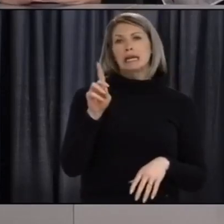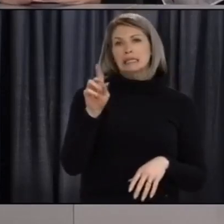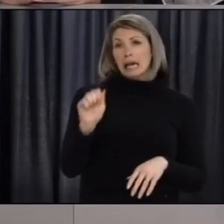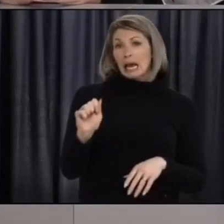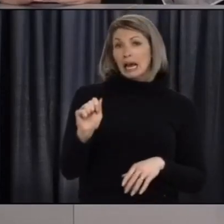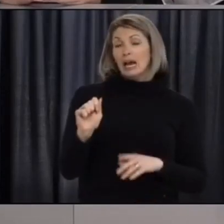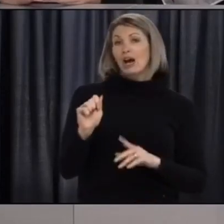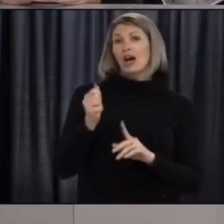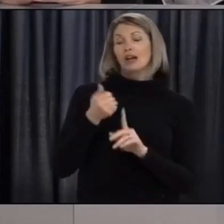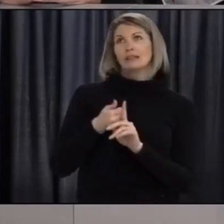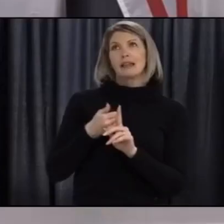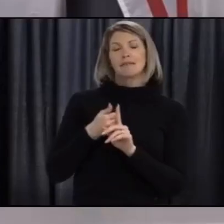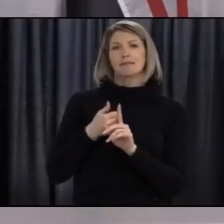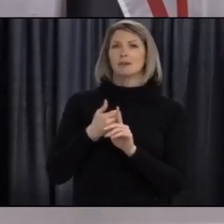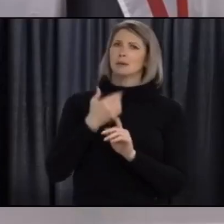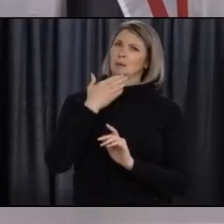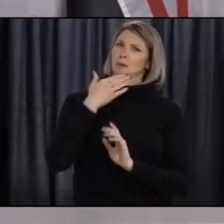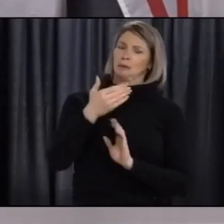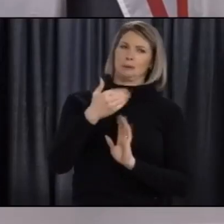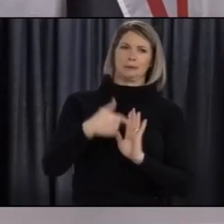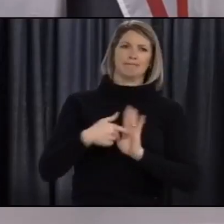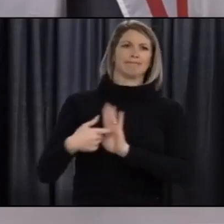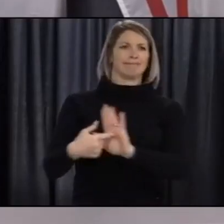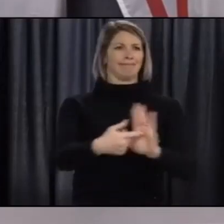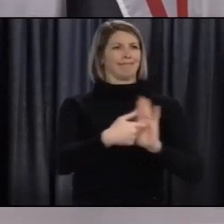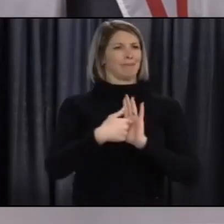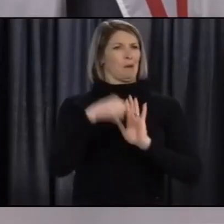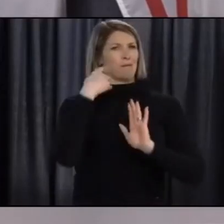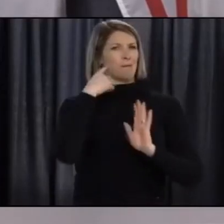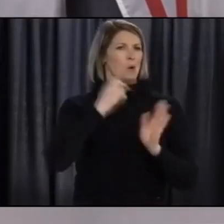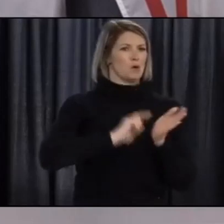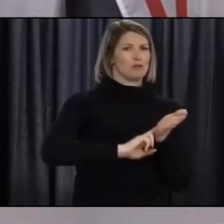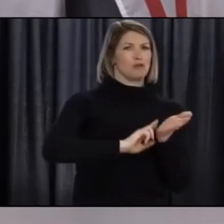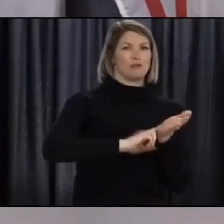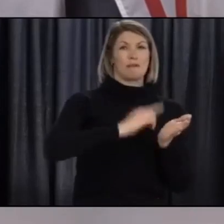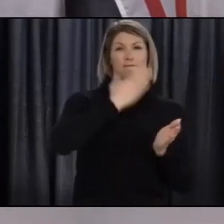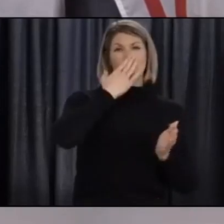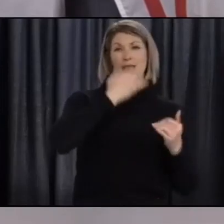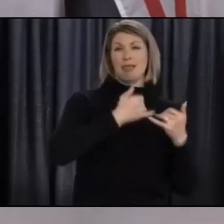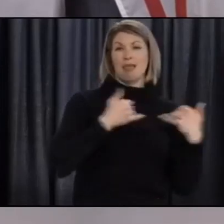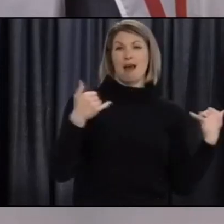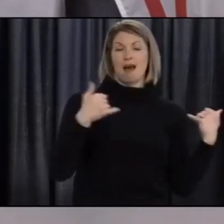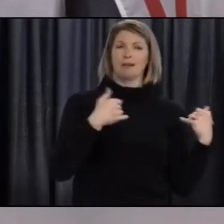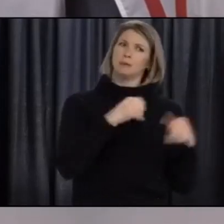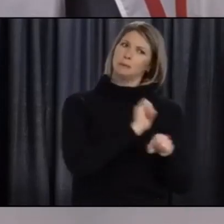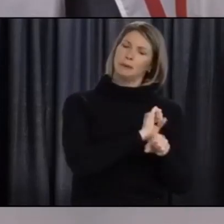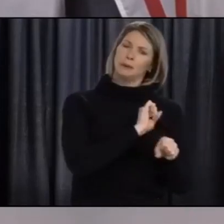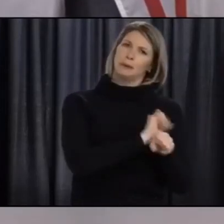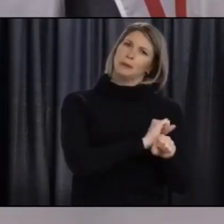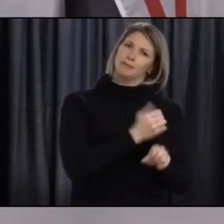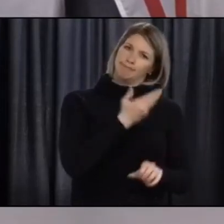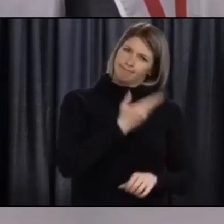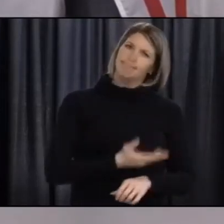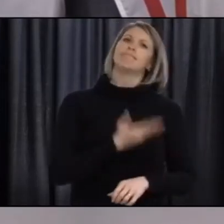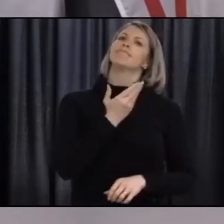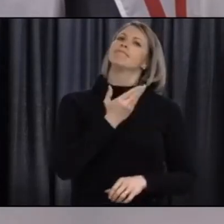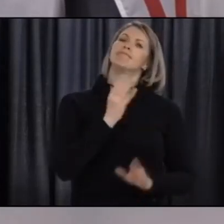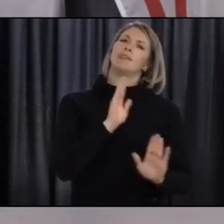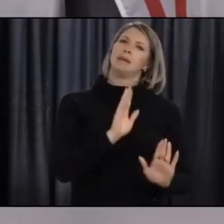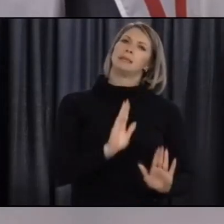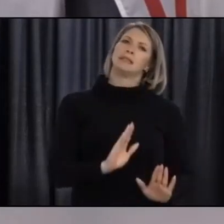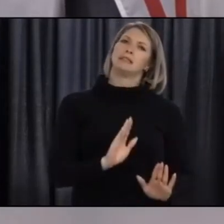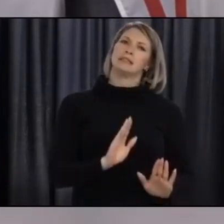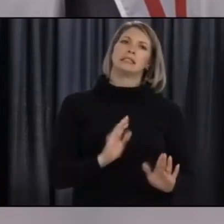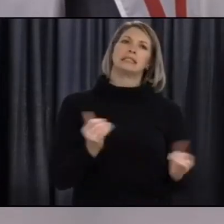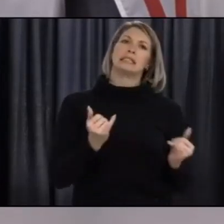great people that we have working with us, you know, largely behind the scenes and supporting the work that we're doing on your behalf. And what a great